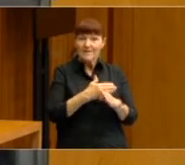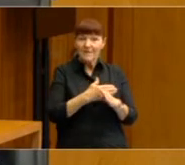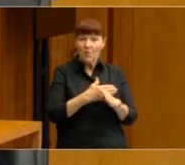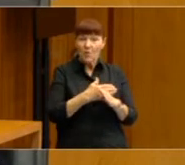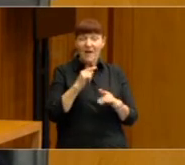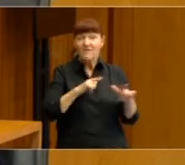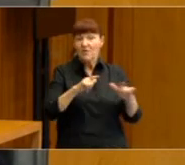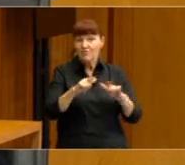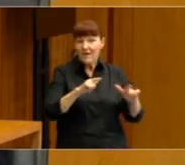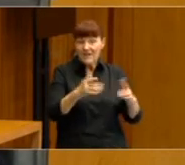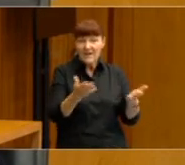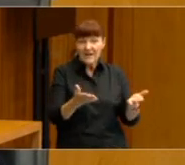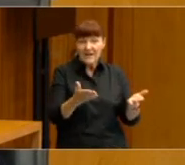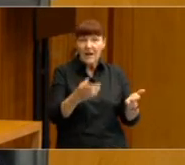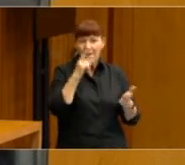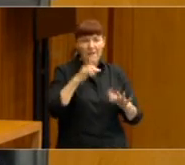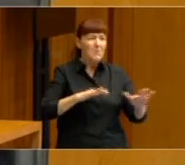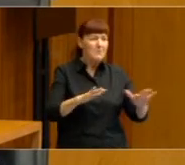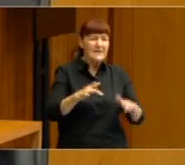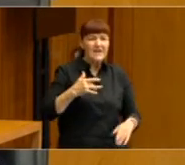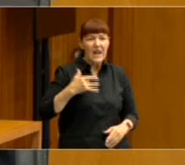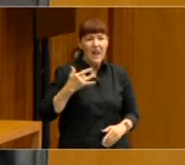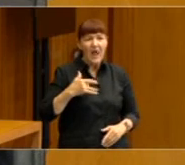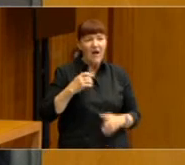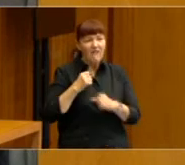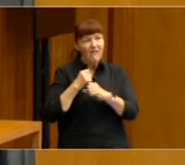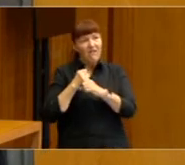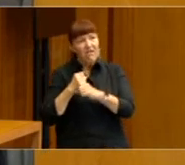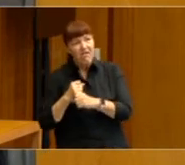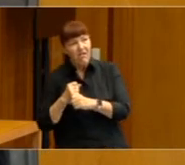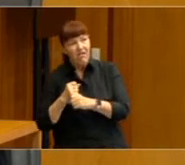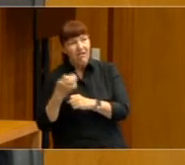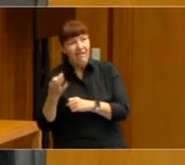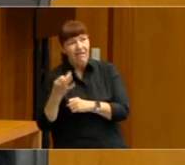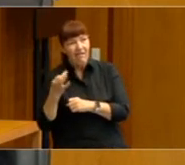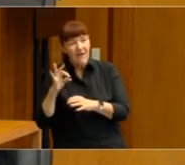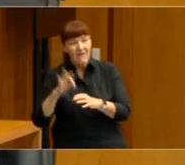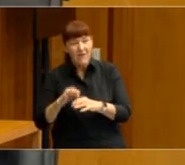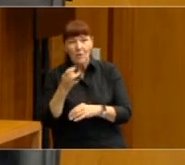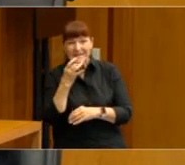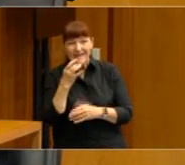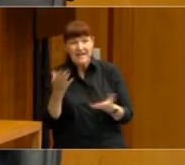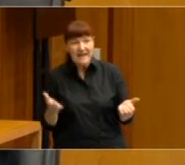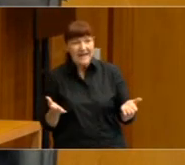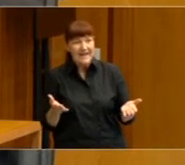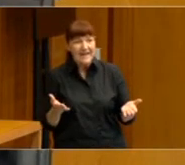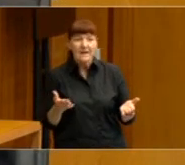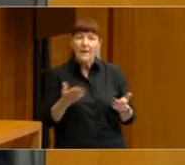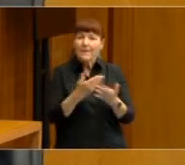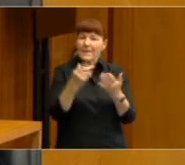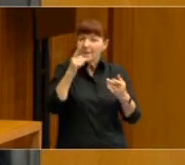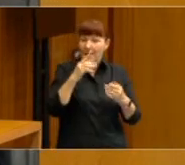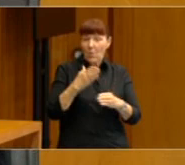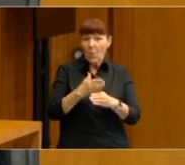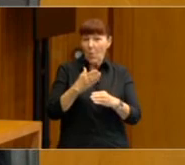traveling. People have busy lives, so they don't necessarily have the opportunity to vote on a Saturday. A lot of people tend